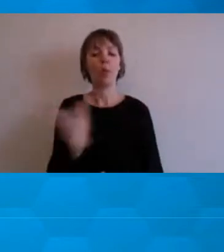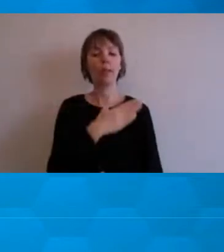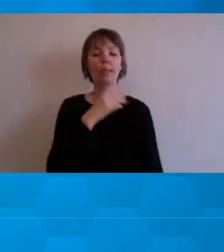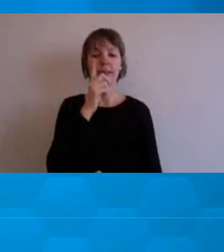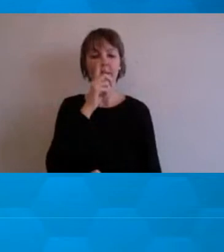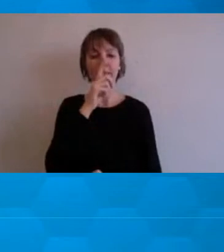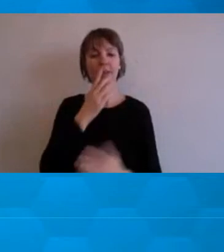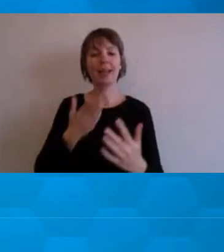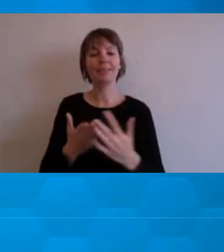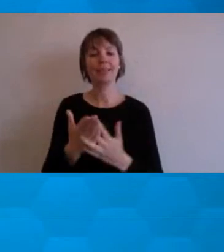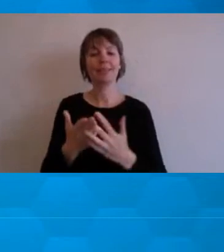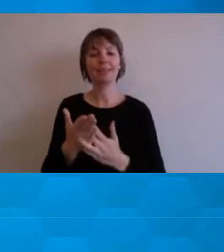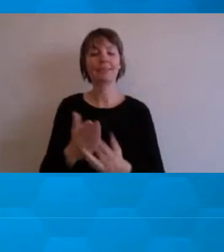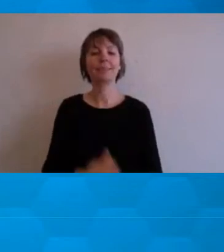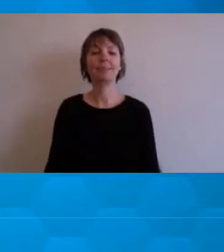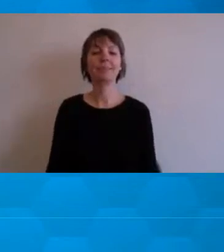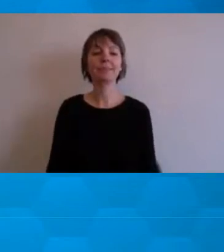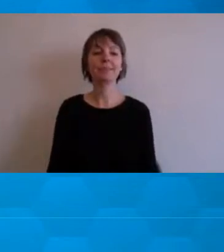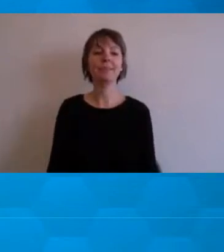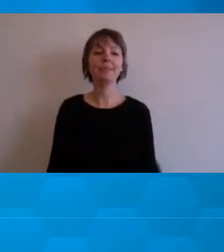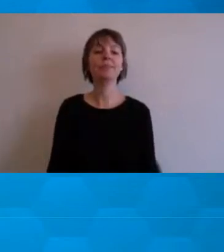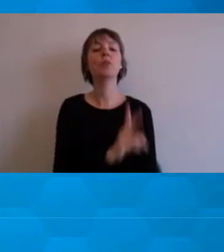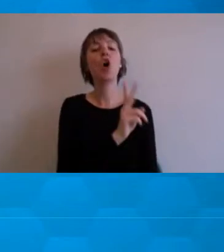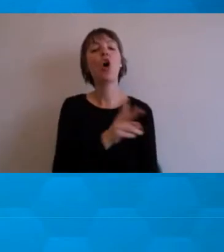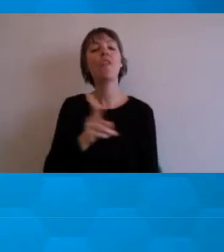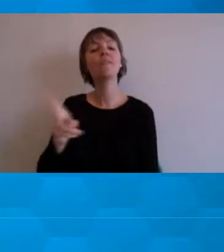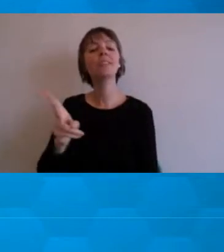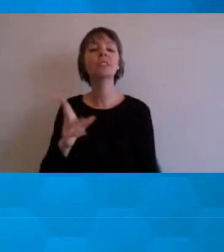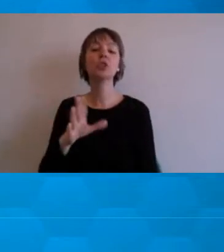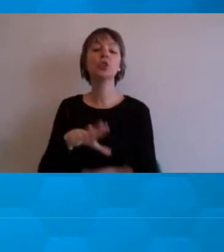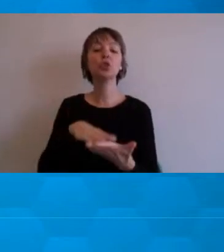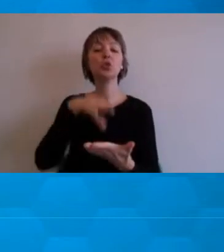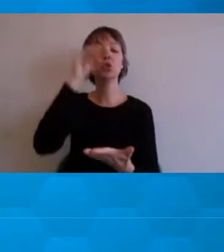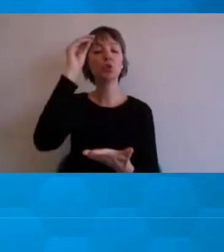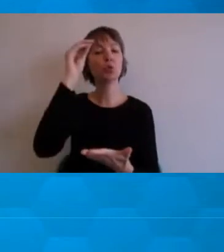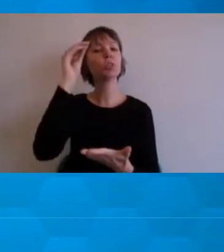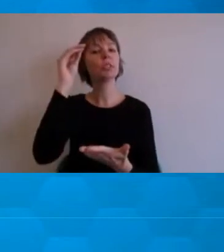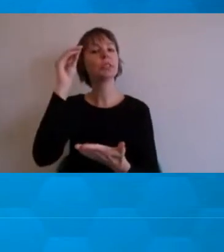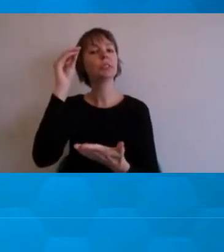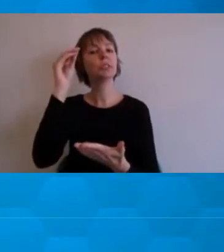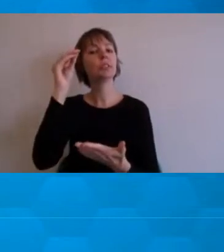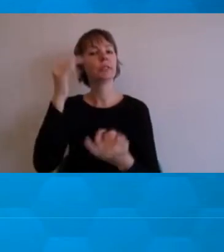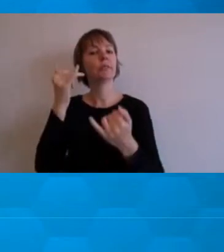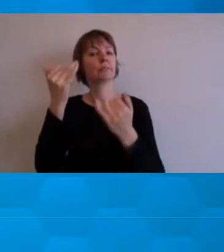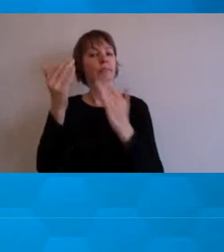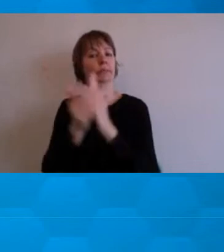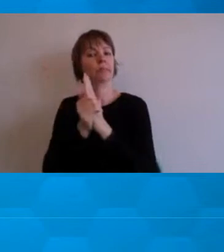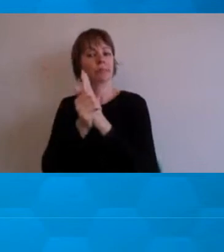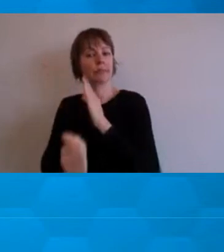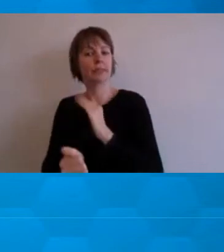So very often we're dealing with students who are able or highly able and when they have a diagnosis or a